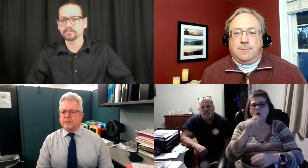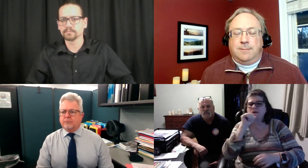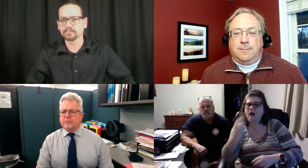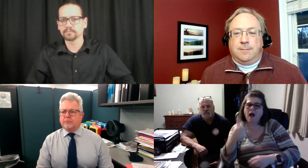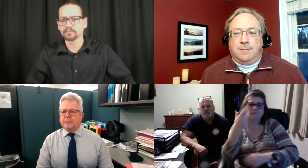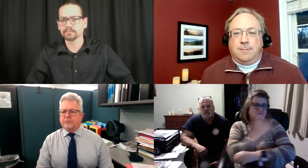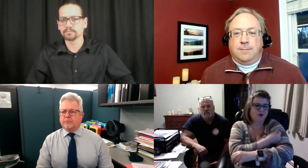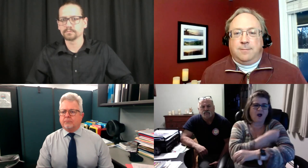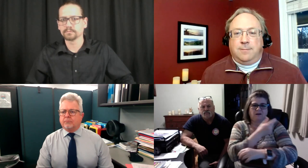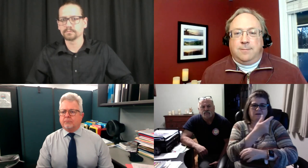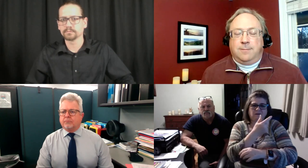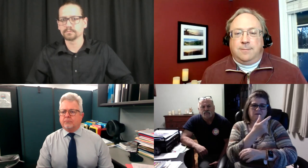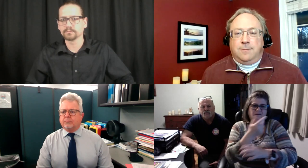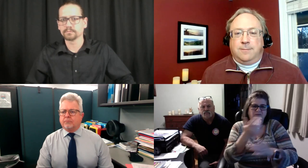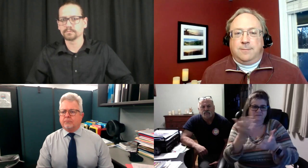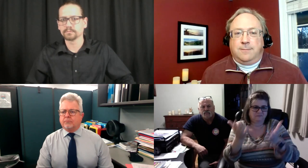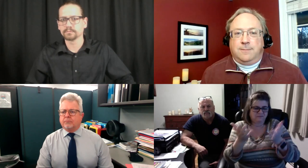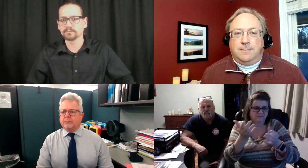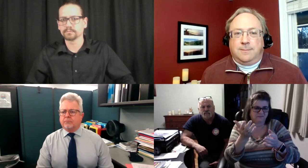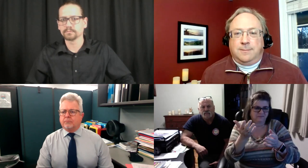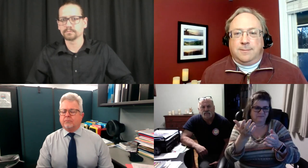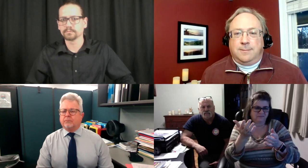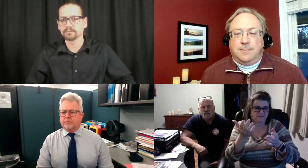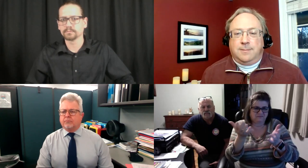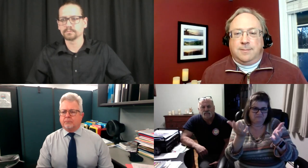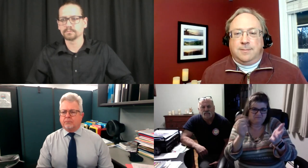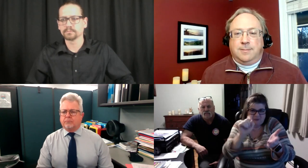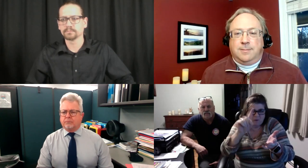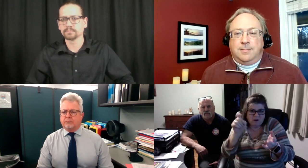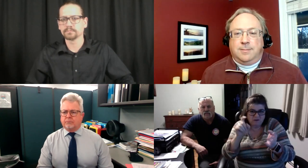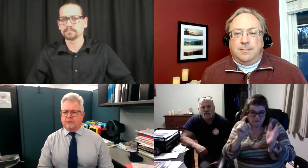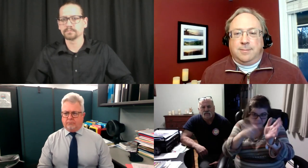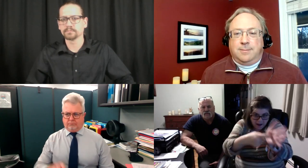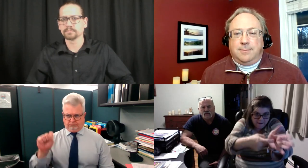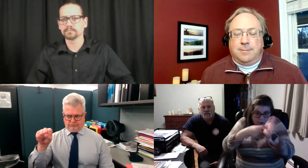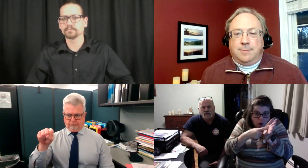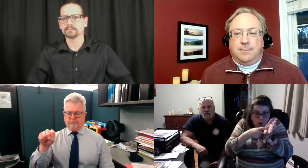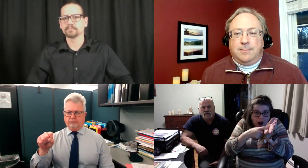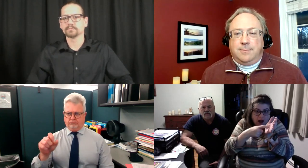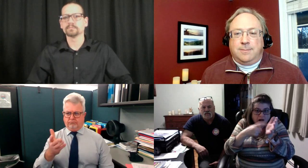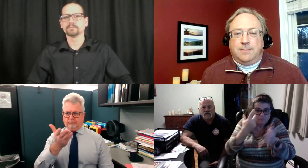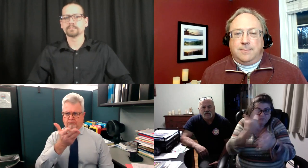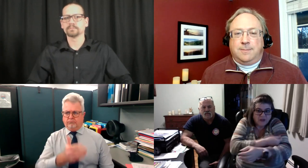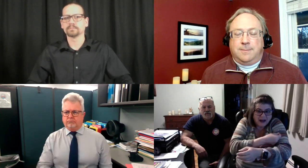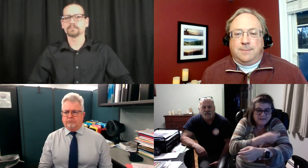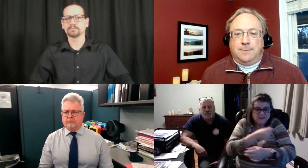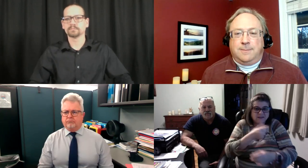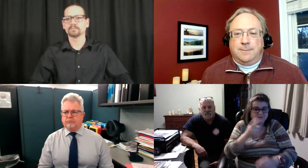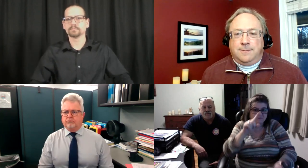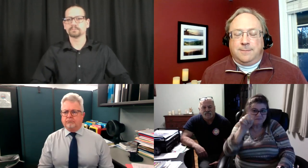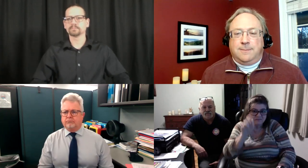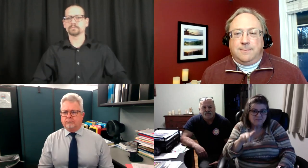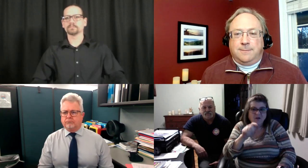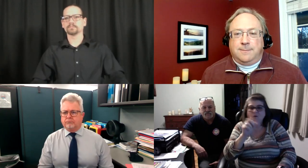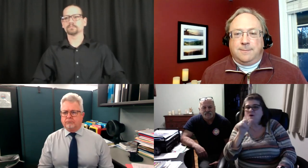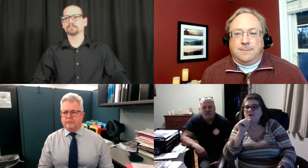So my question is, is it going to be a mandatory thing, or I'm not sure. I don't know if that question was already answered.